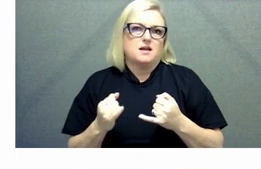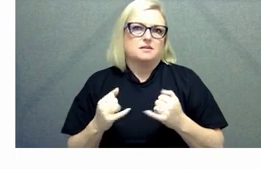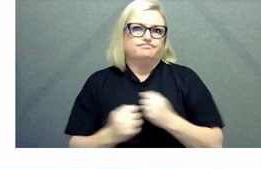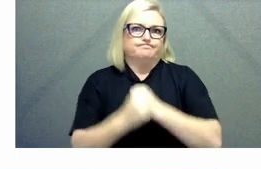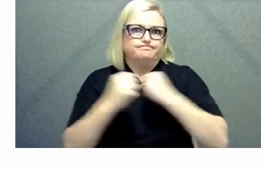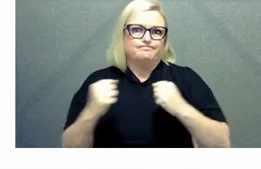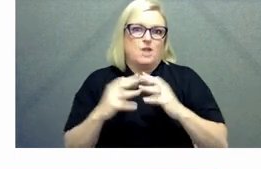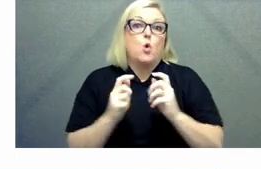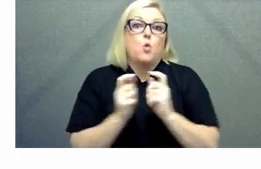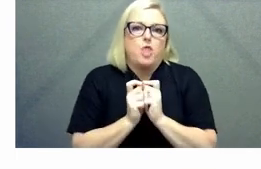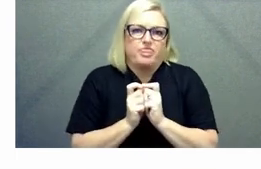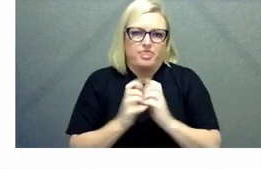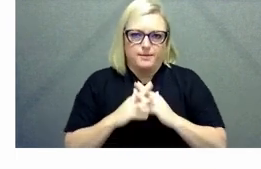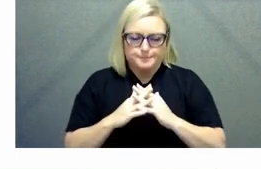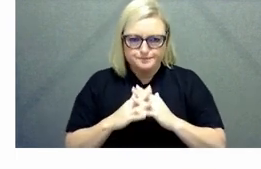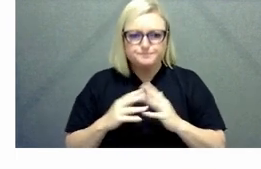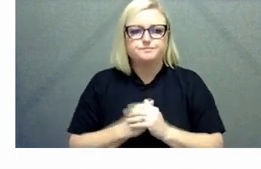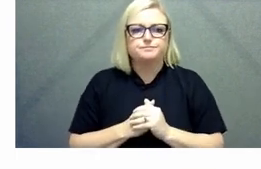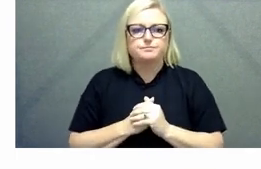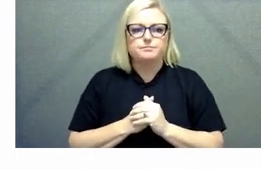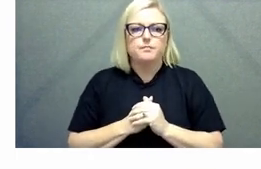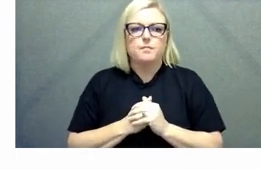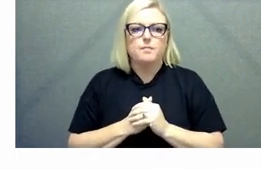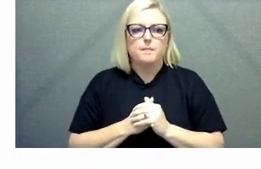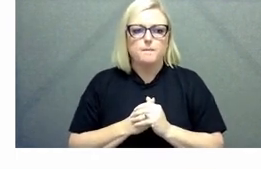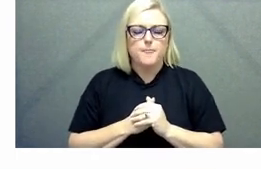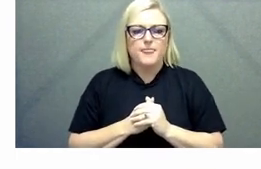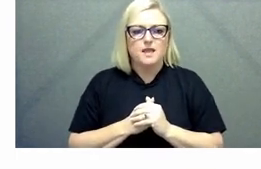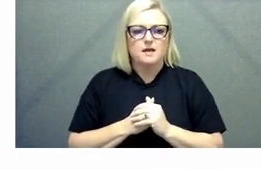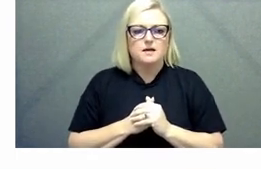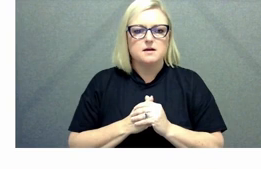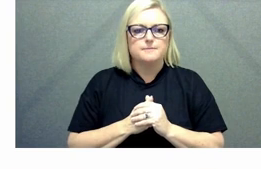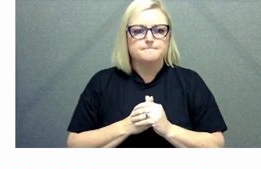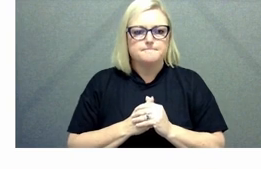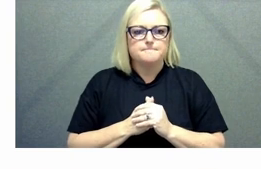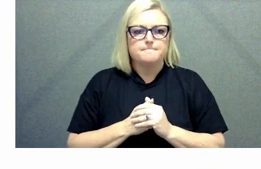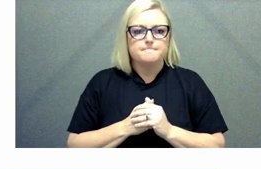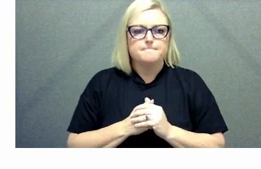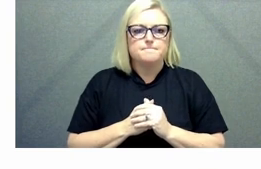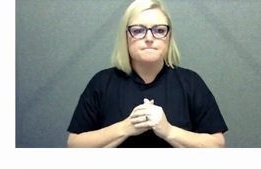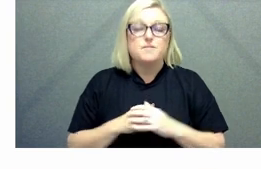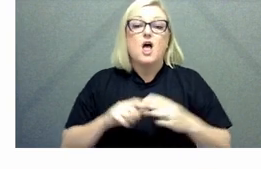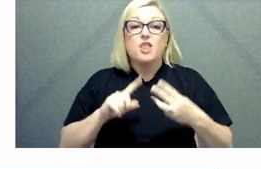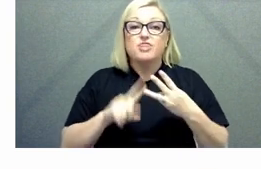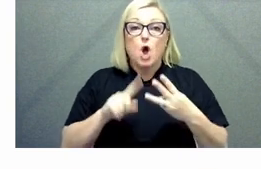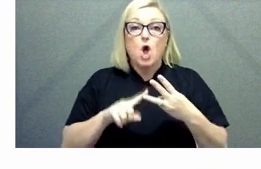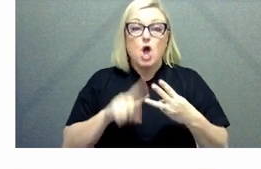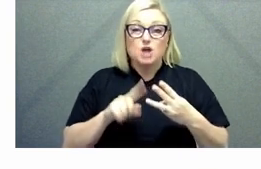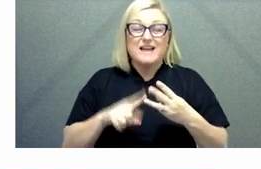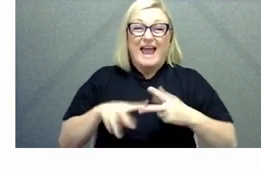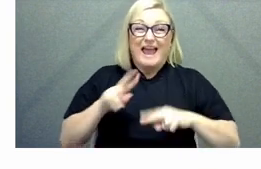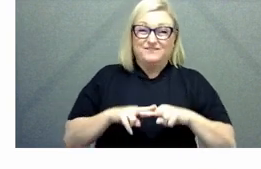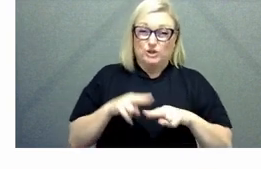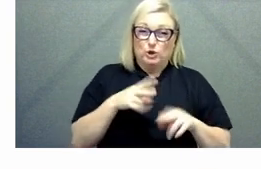make was never underestimate the role that you can play in um addressing unacceptable behaviors and